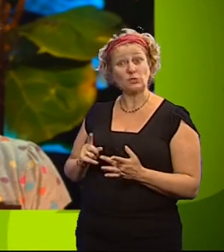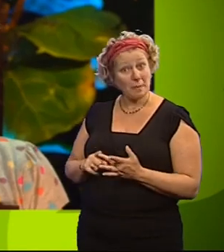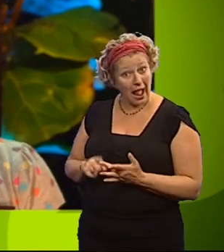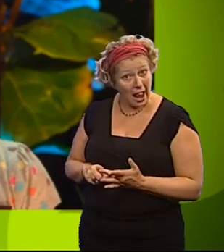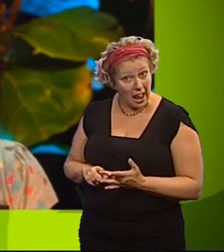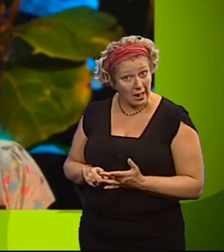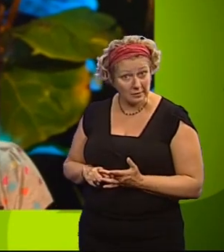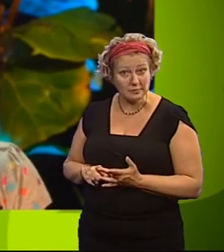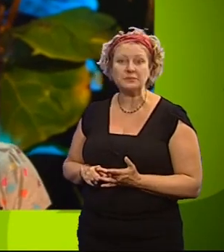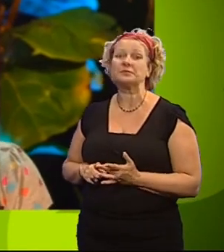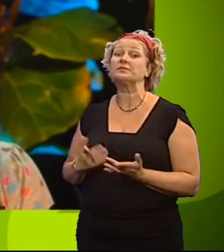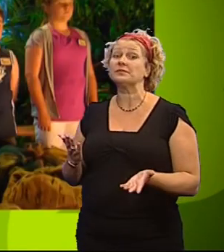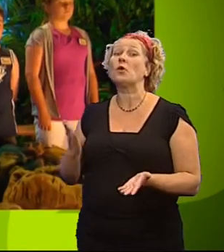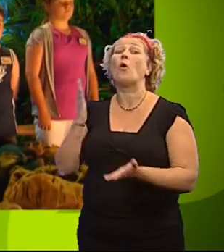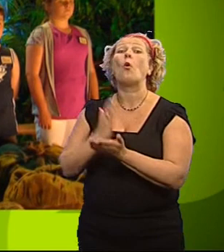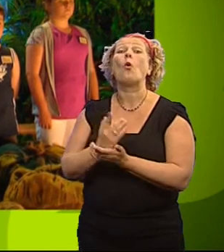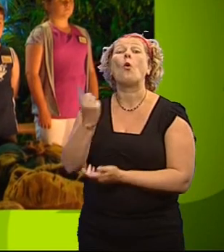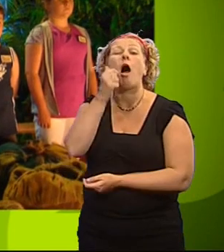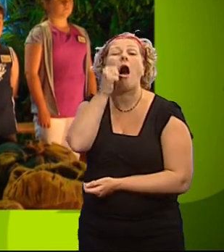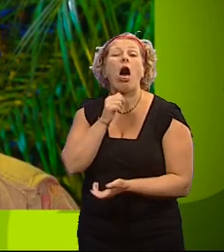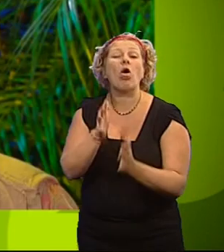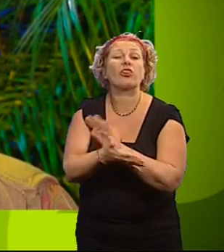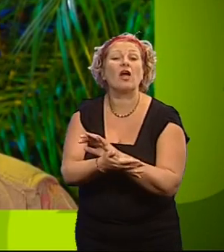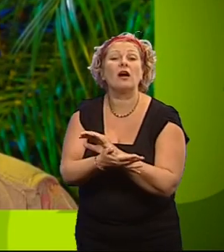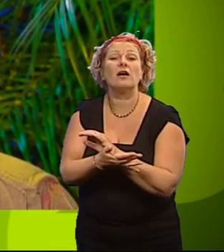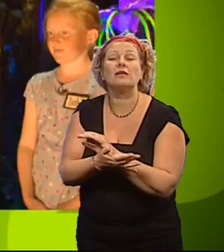Isabel. The saboteur was in fact